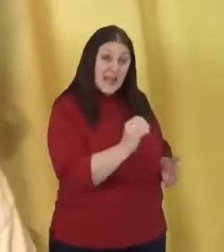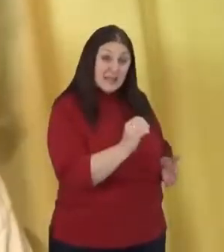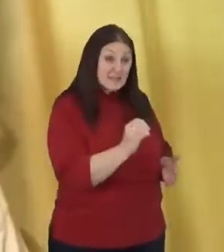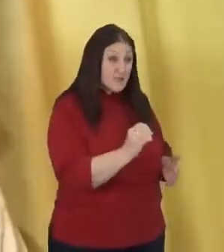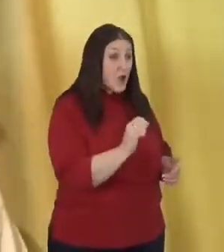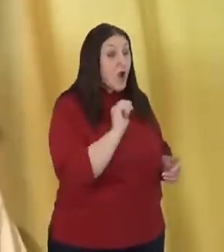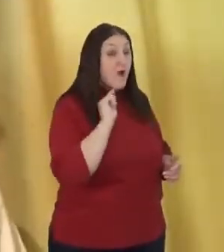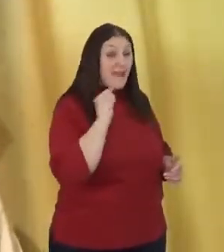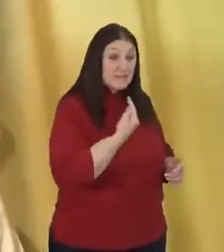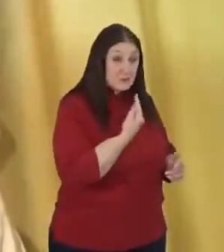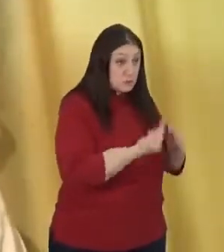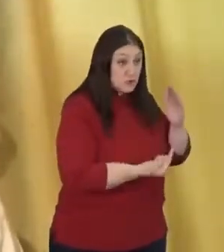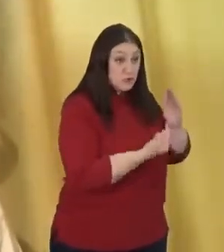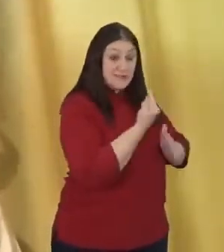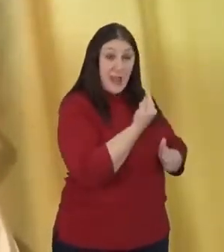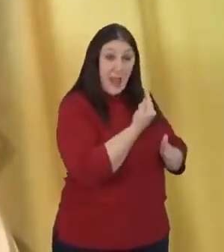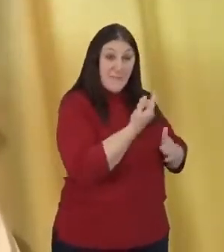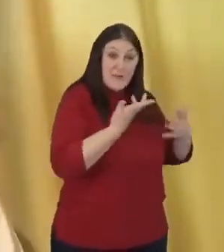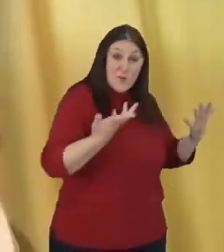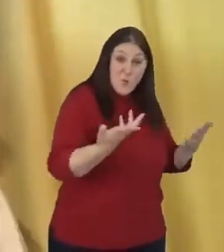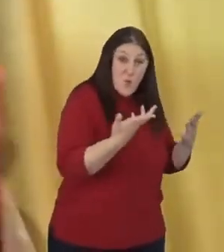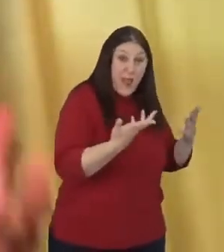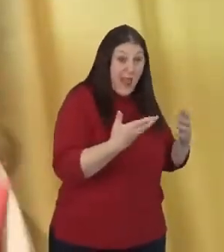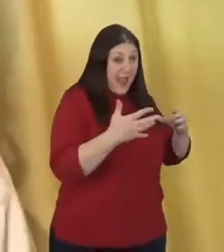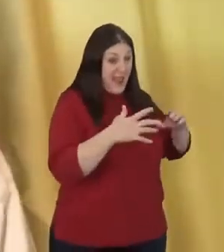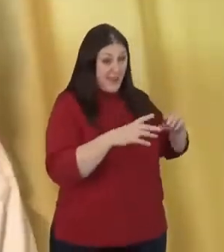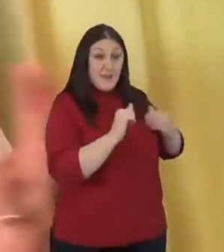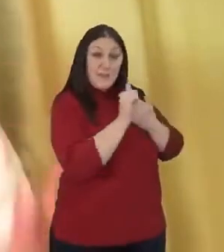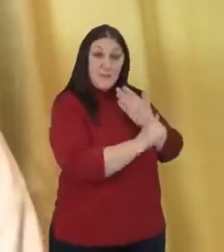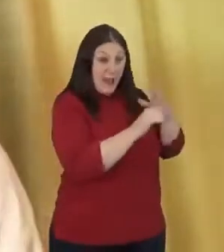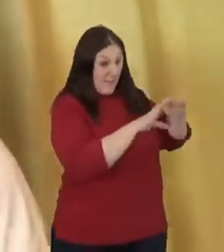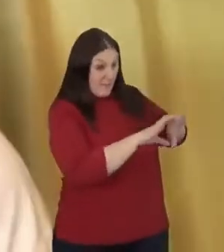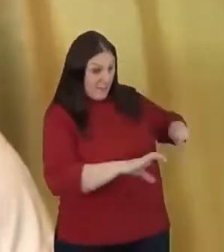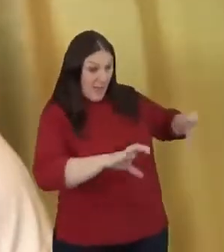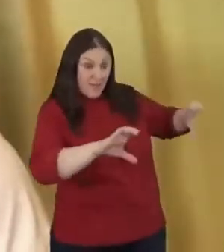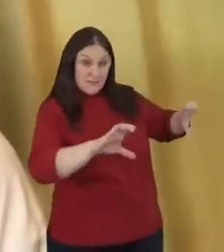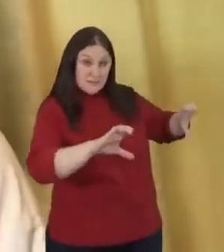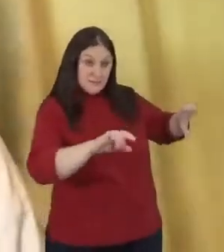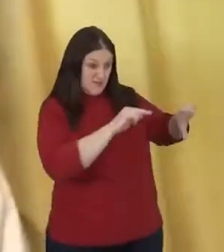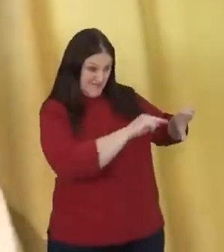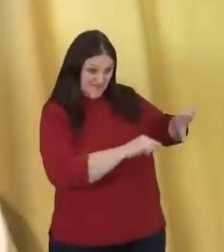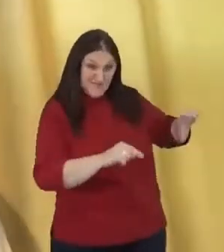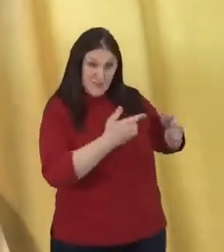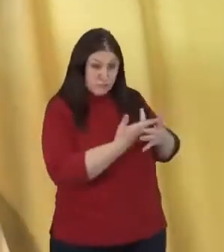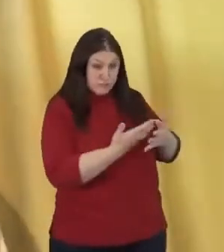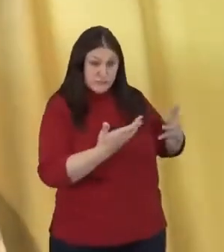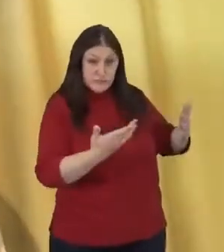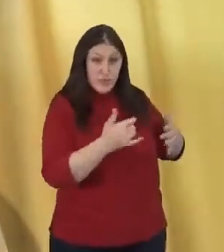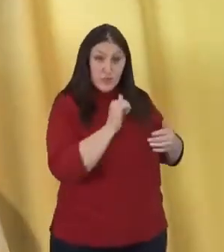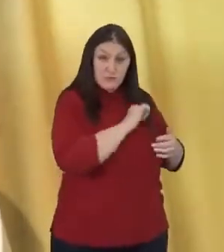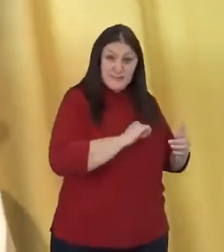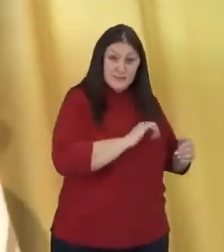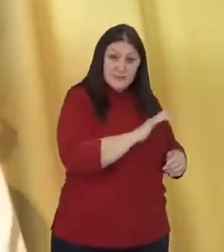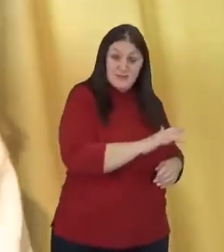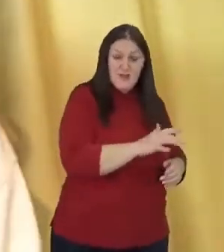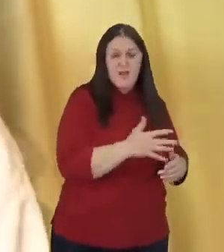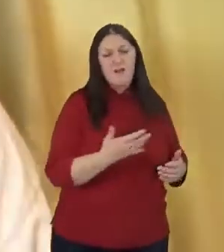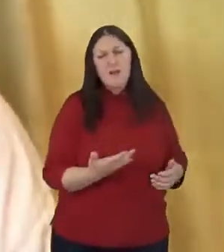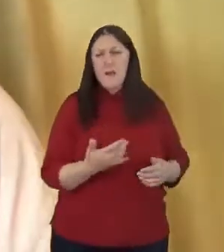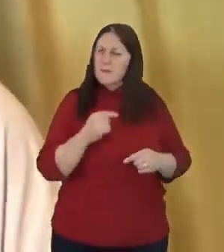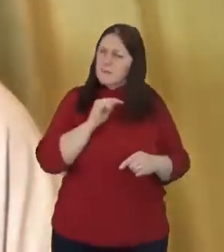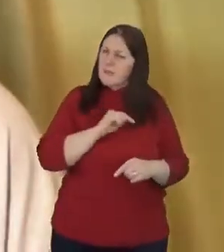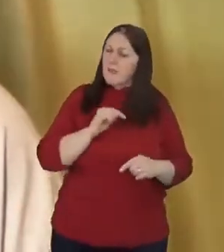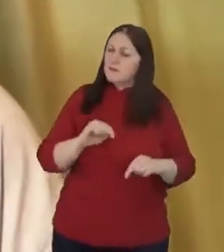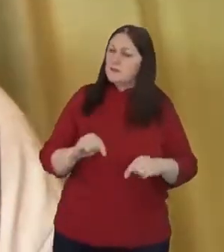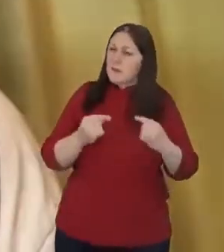are most concentrated. And so I've been challenging that. You know, I wrote a book about that a bit because I think what was so important at the very